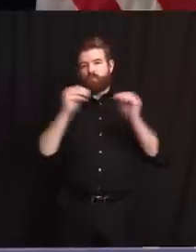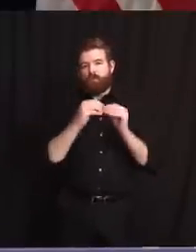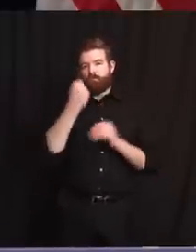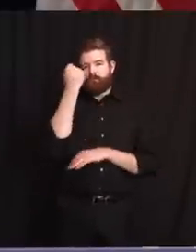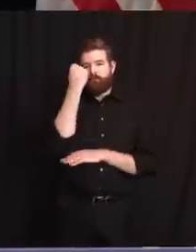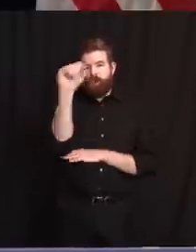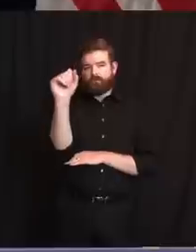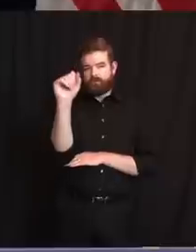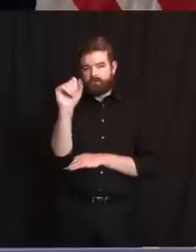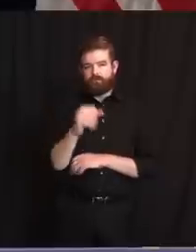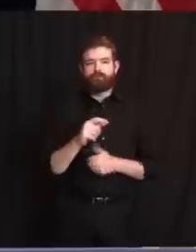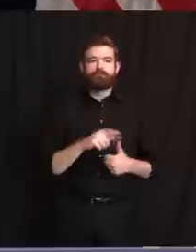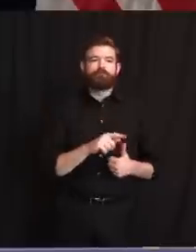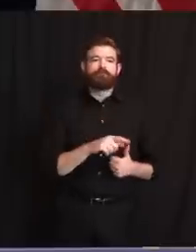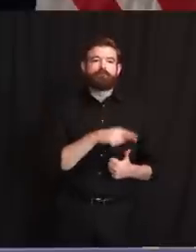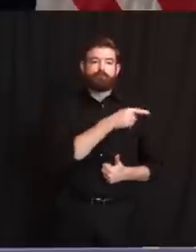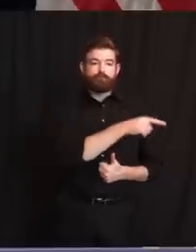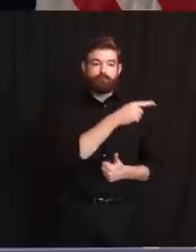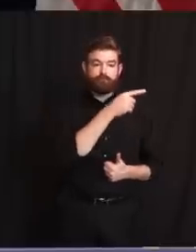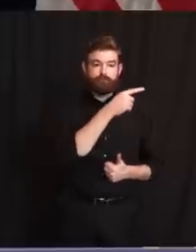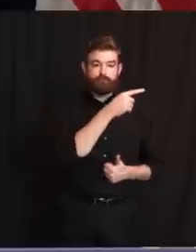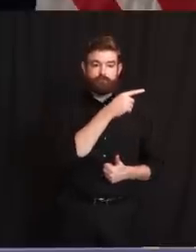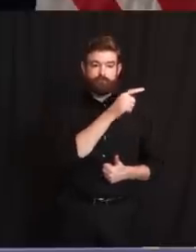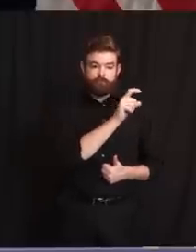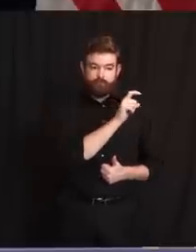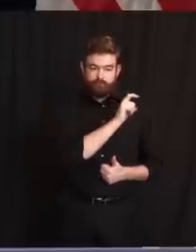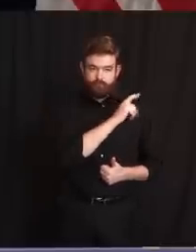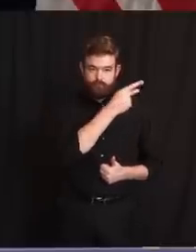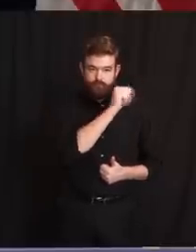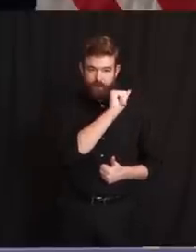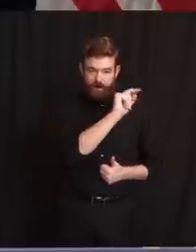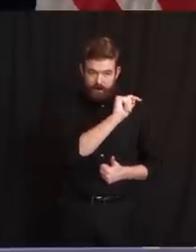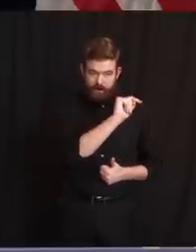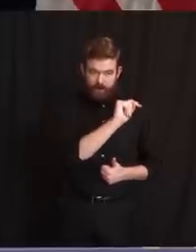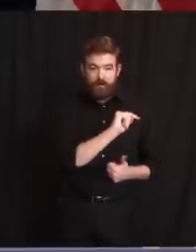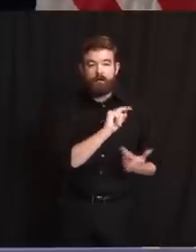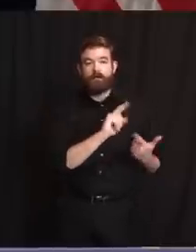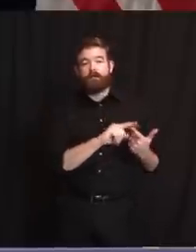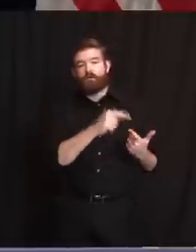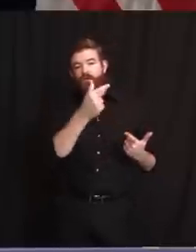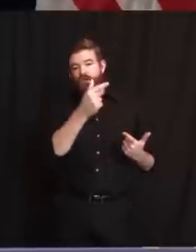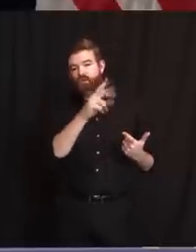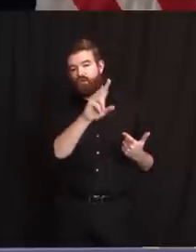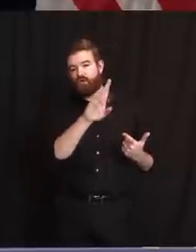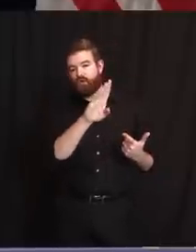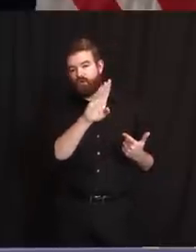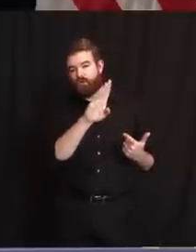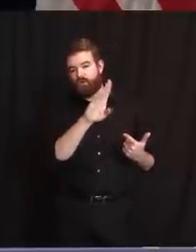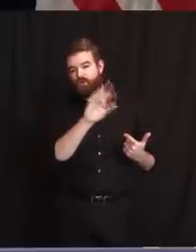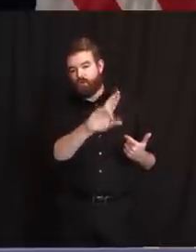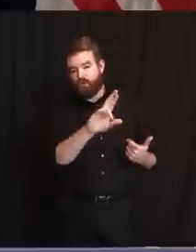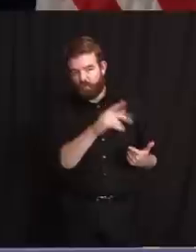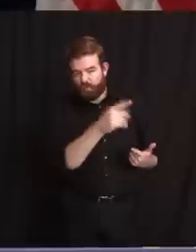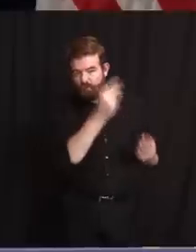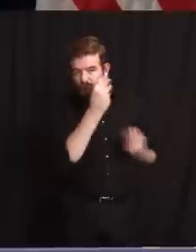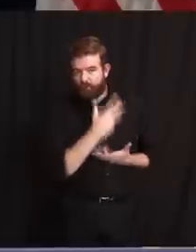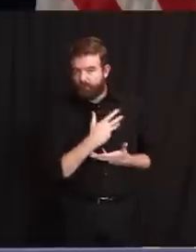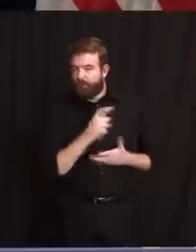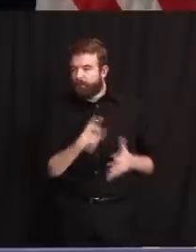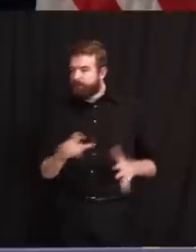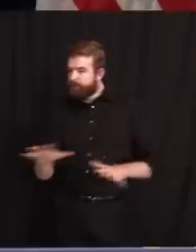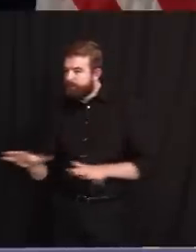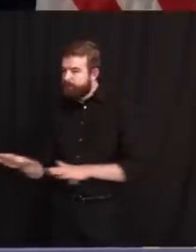Gurbir reminds me, we got to make sure we can, we have to continue to bat a thousand or as close to it. Uh, but it's an exceptional, uh,